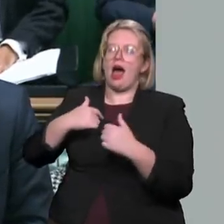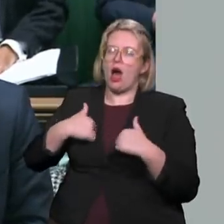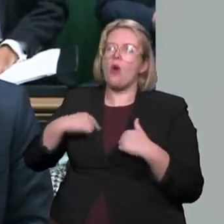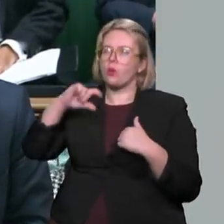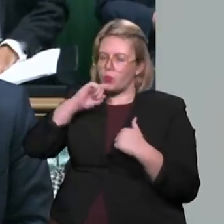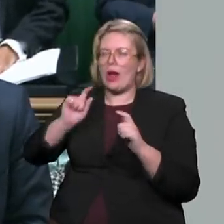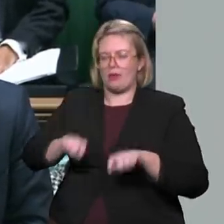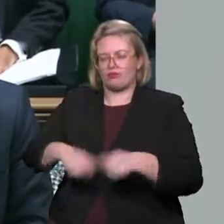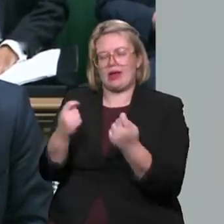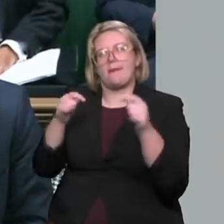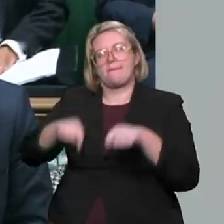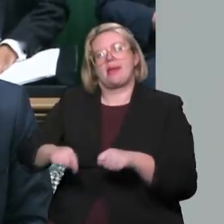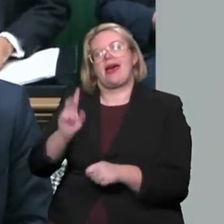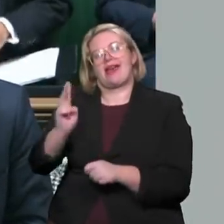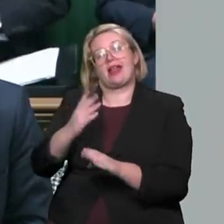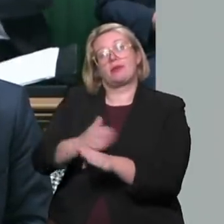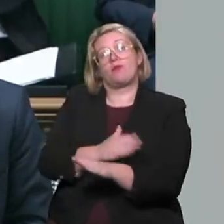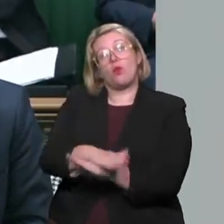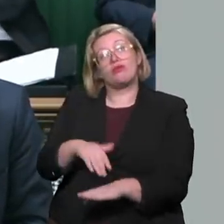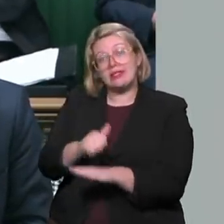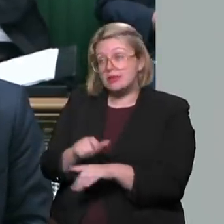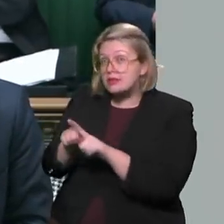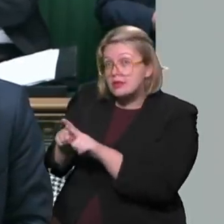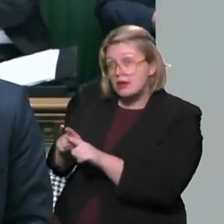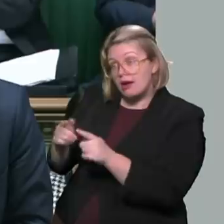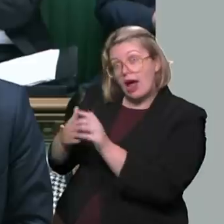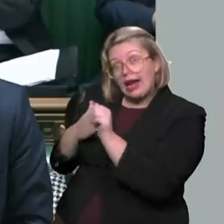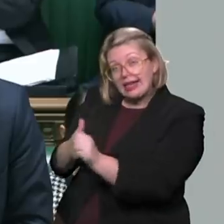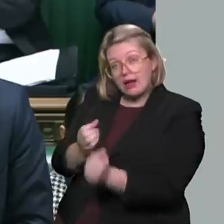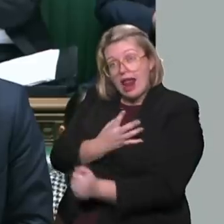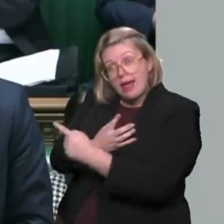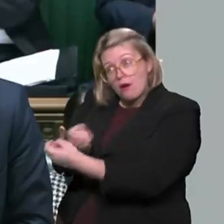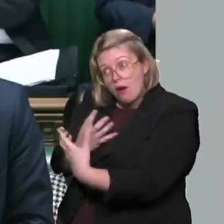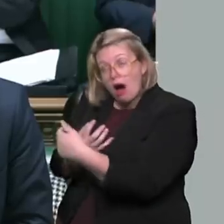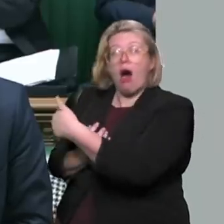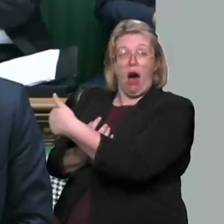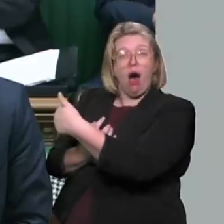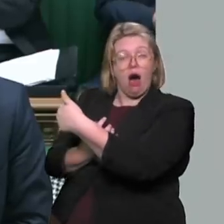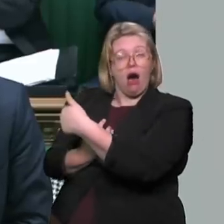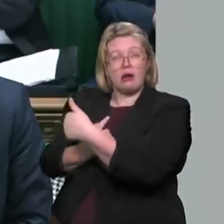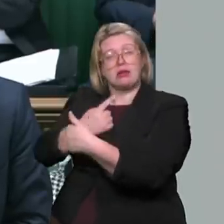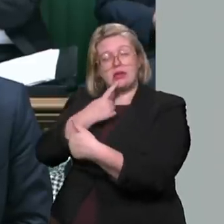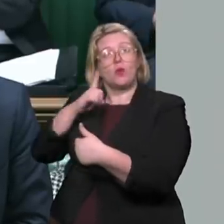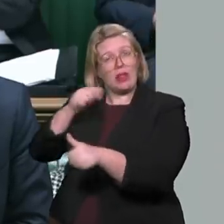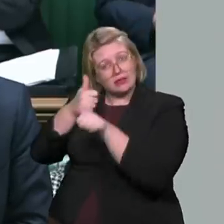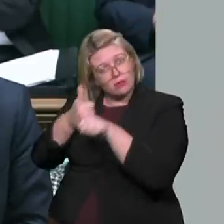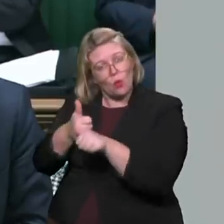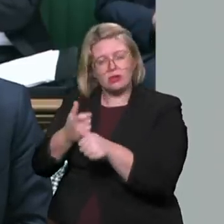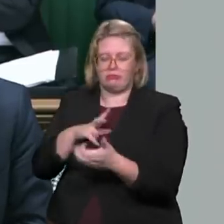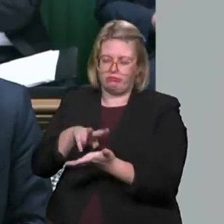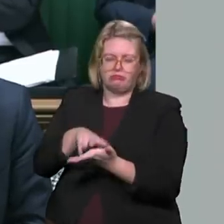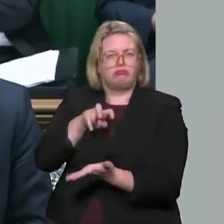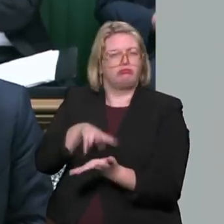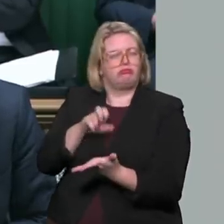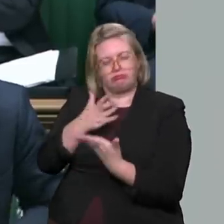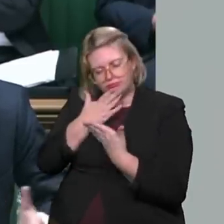forward before Christmas in the way that he suggests, and I am delighted that he is offering